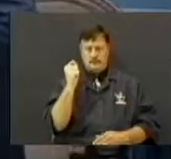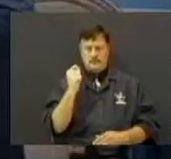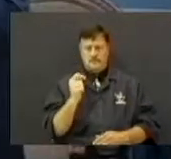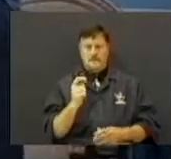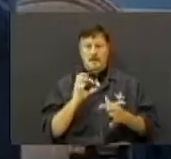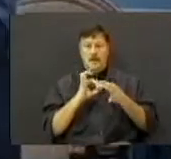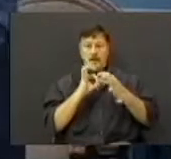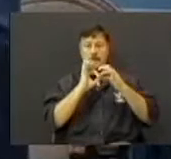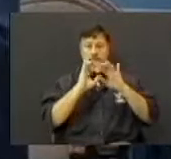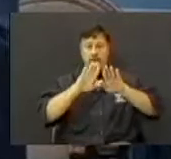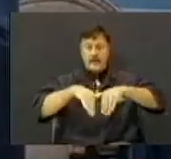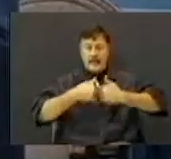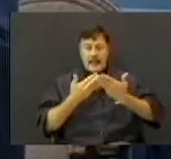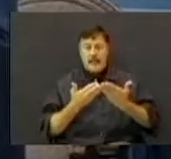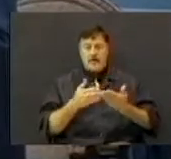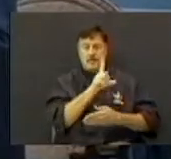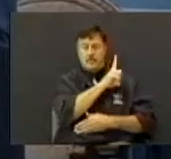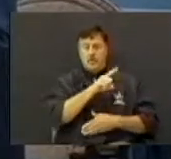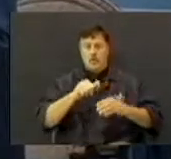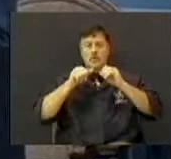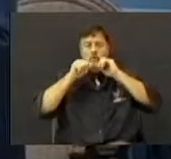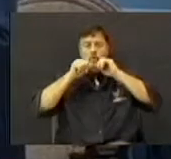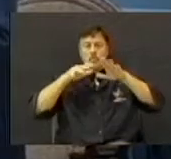of how God was blessing her life.